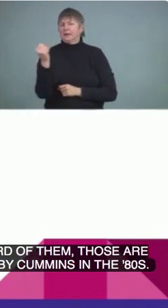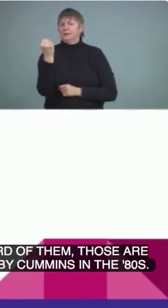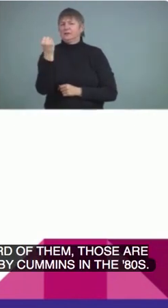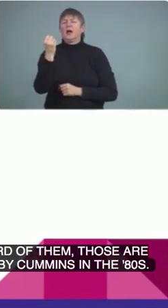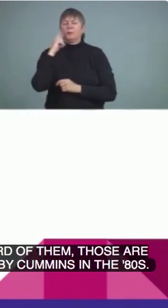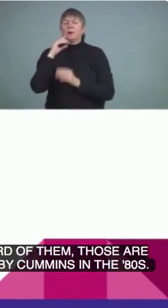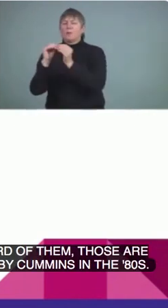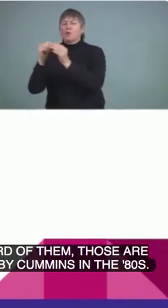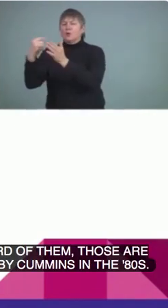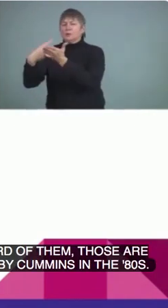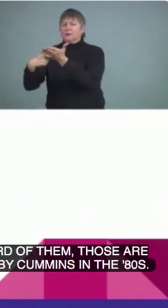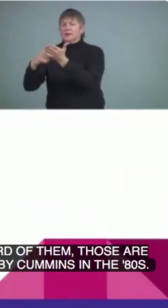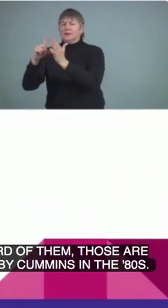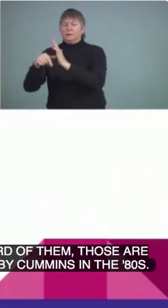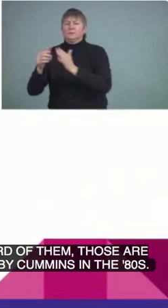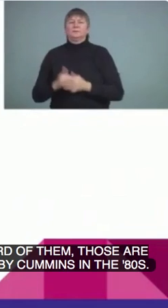few slides.